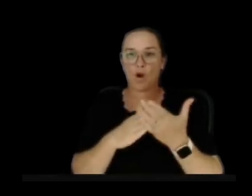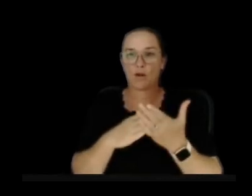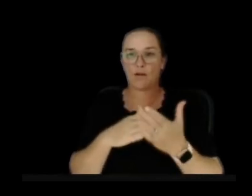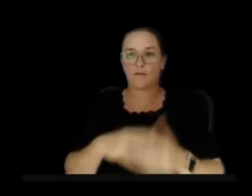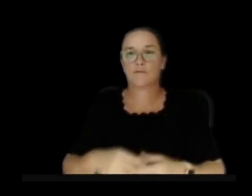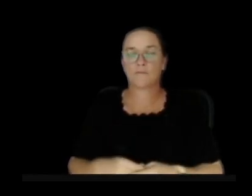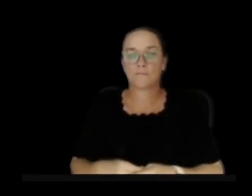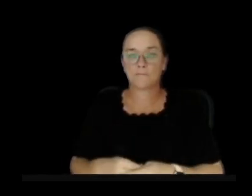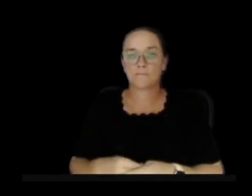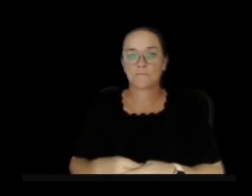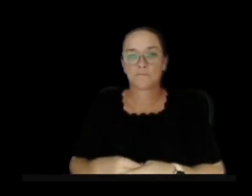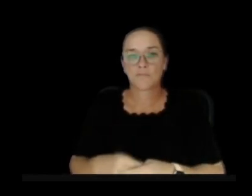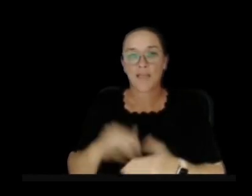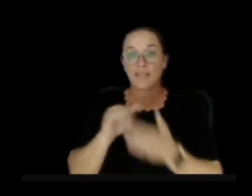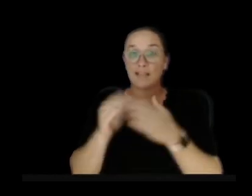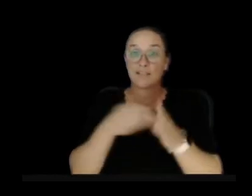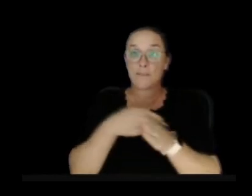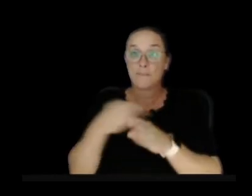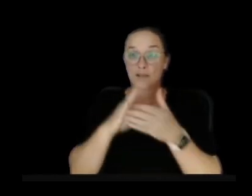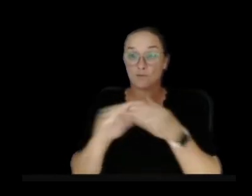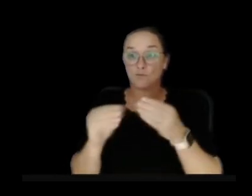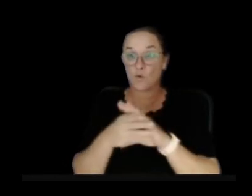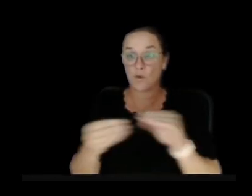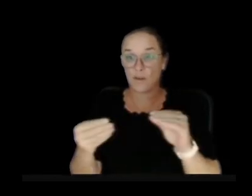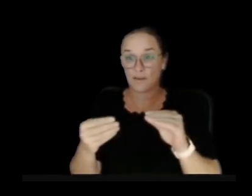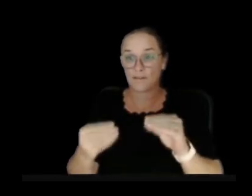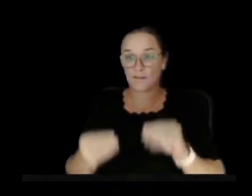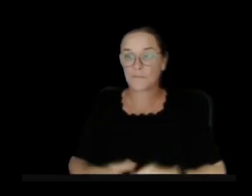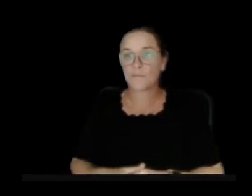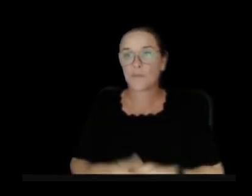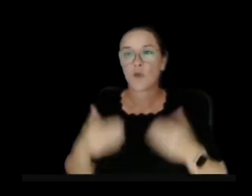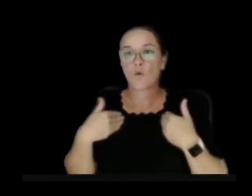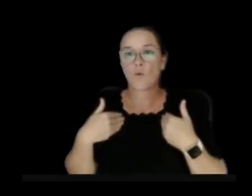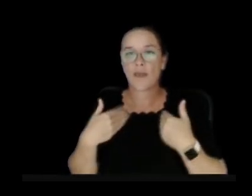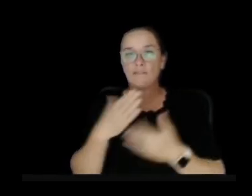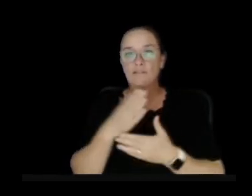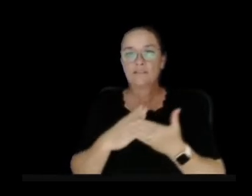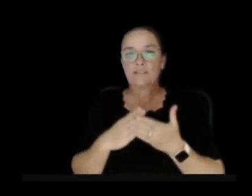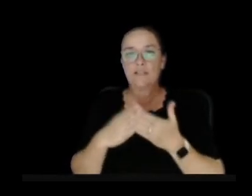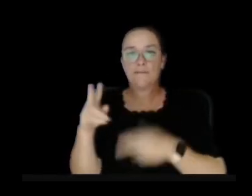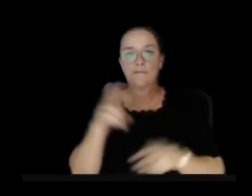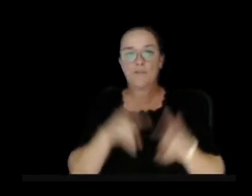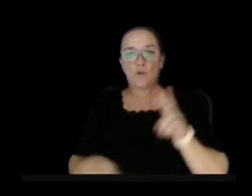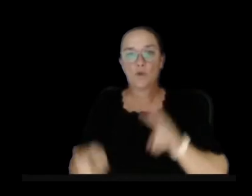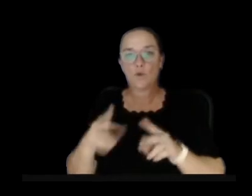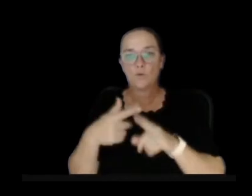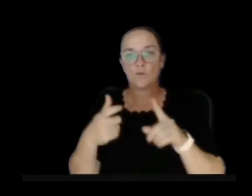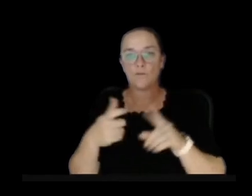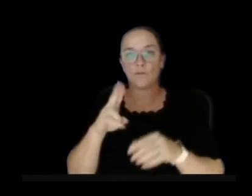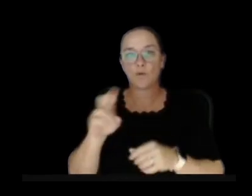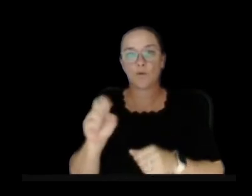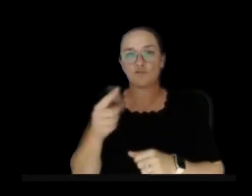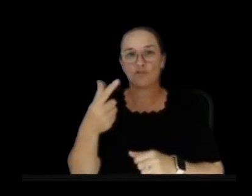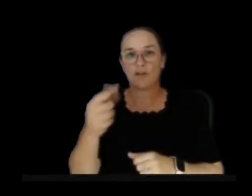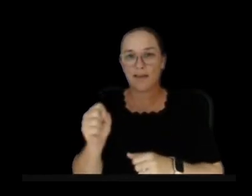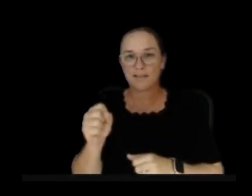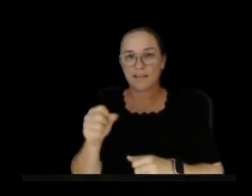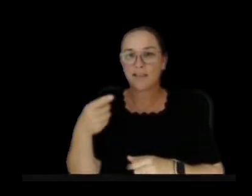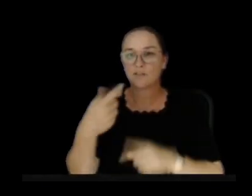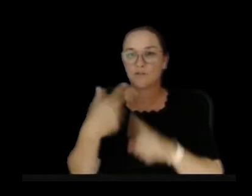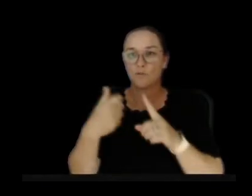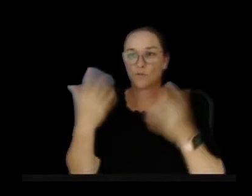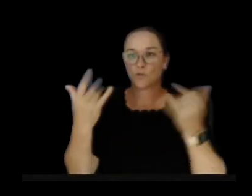So that's the main story is that eruption has restarted. We have some views of the eruption released by the USGS. This is just from today